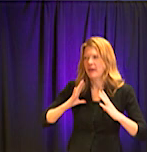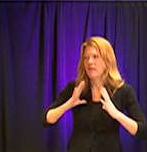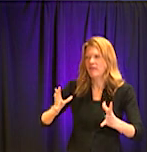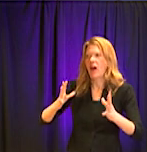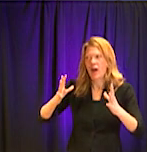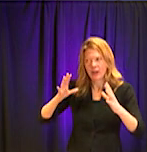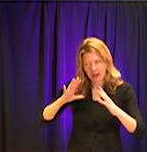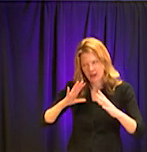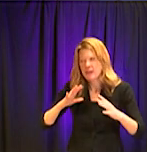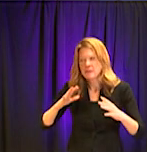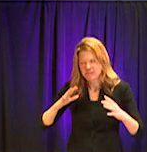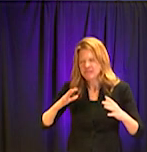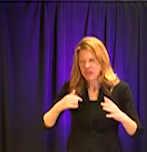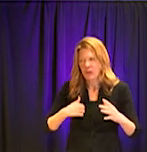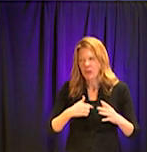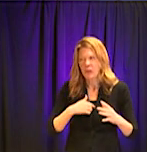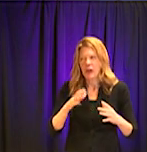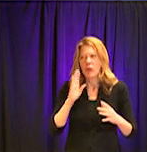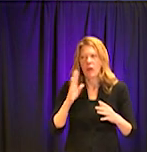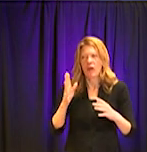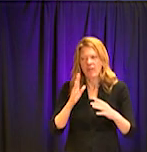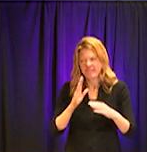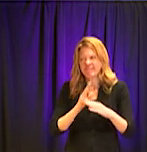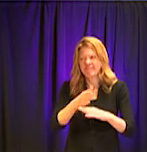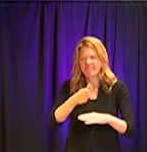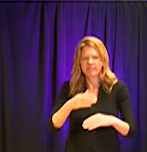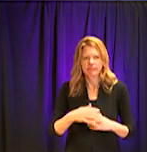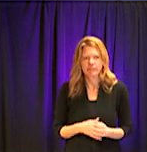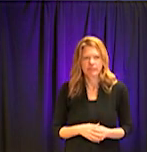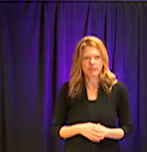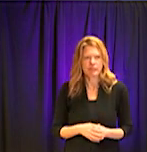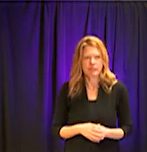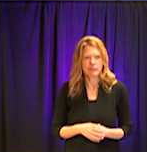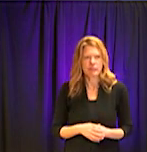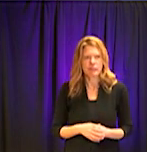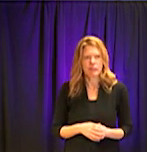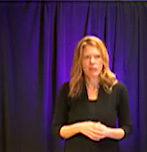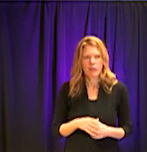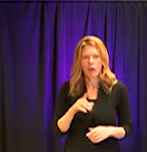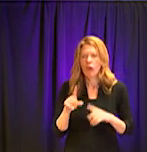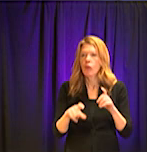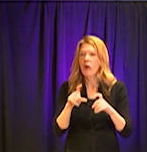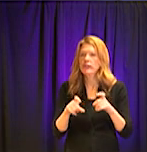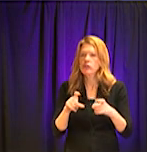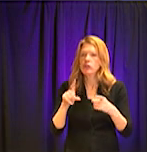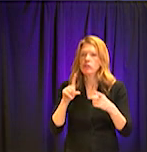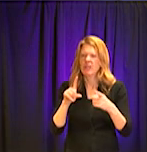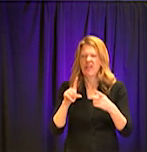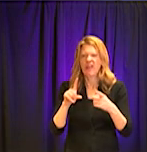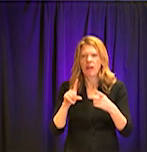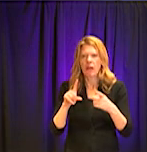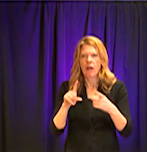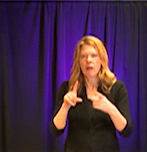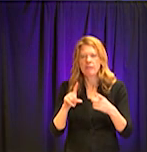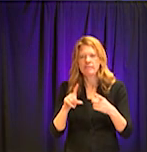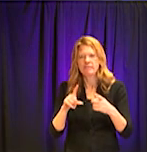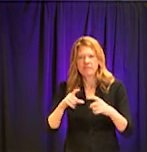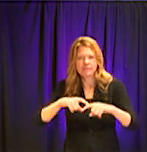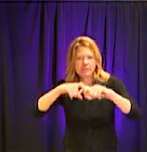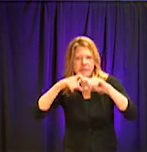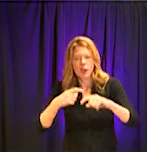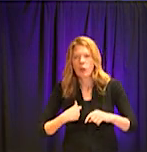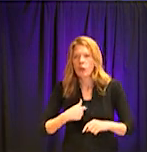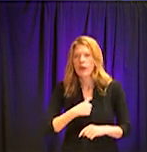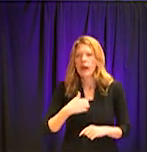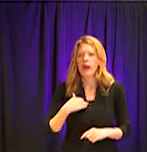Another question. We go back to Lakeitha. I just want to remind our viewers and listeners that we have about 10 minutes left with our phone lines